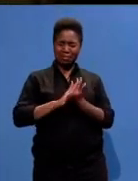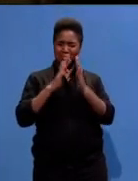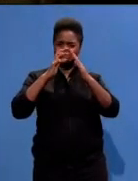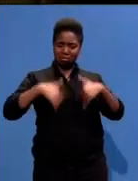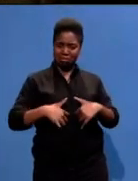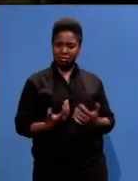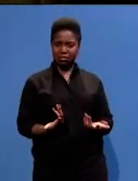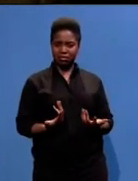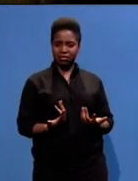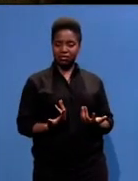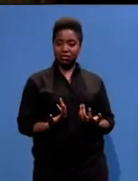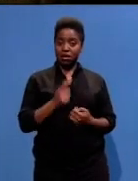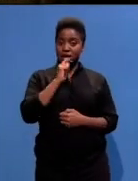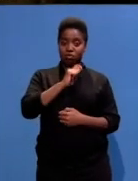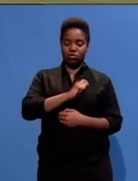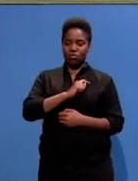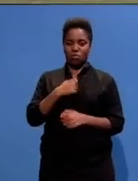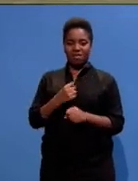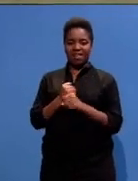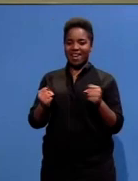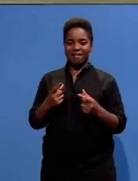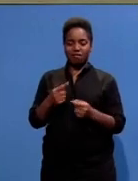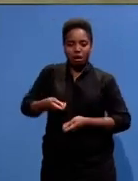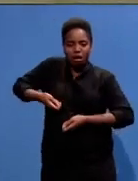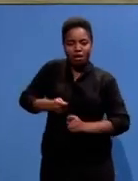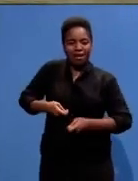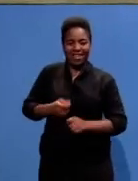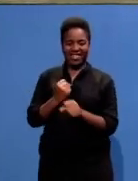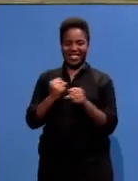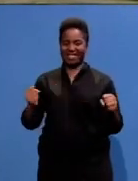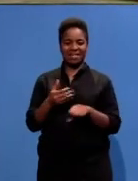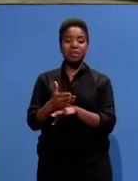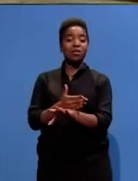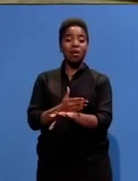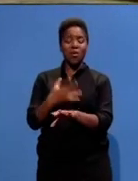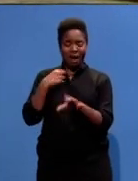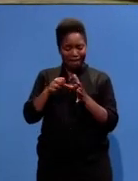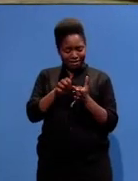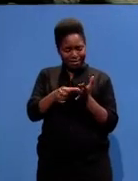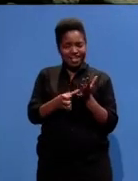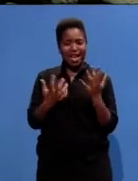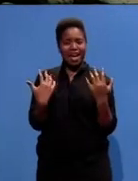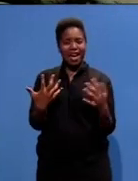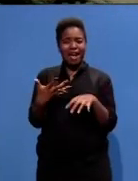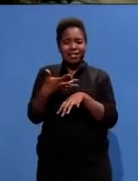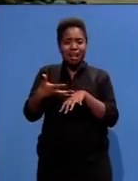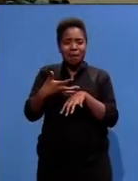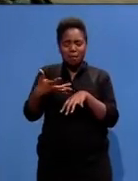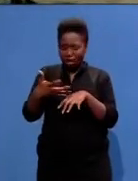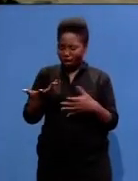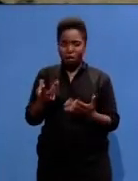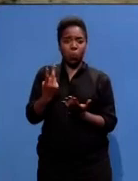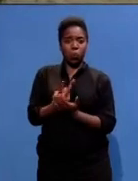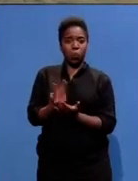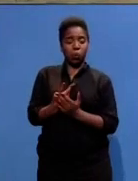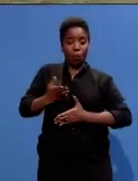time. None of us had done pick and shovel work before. So each day you have blisters and bleeding hands. But it